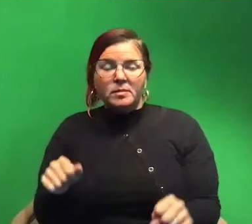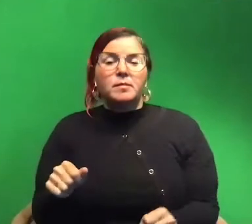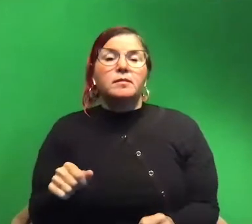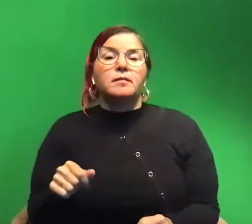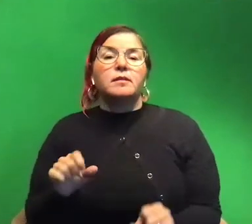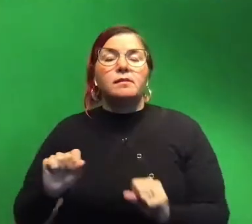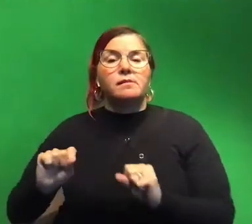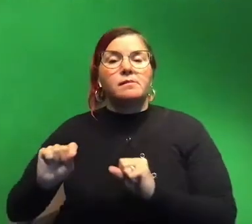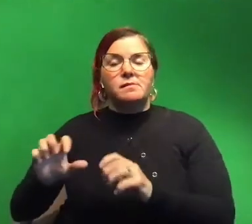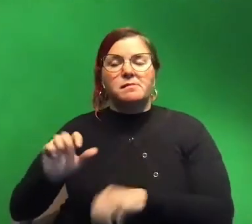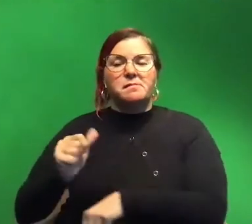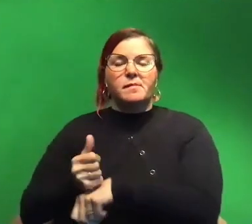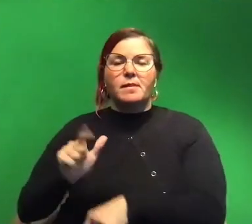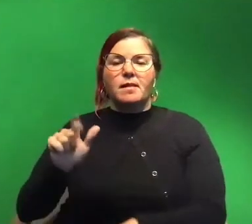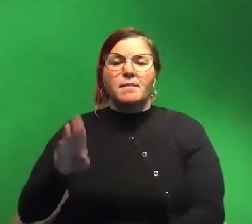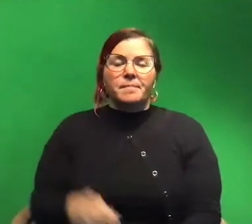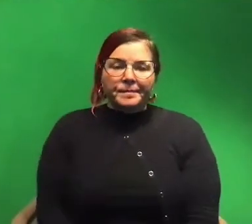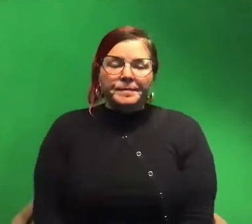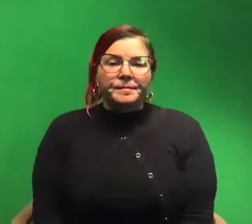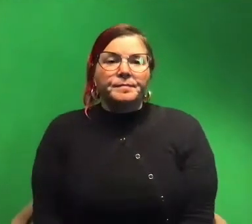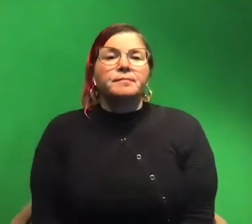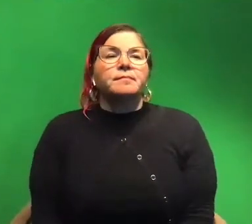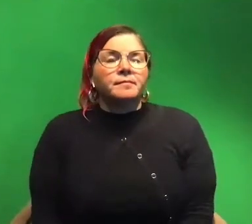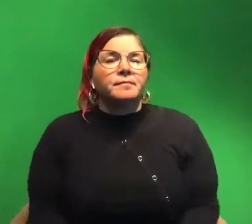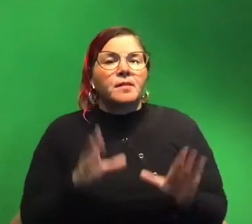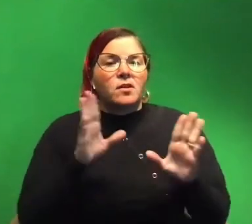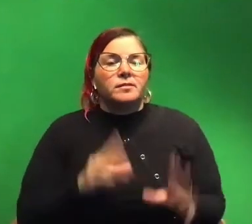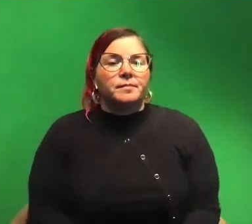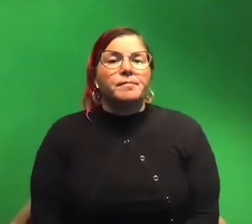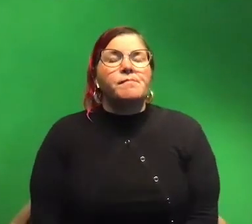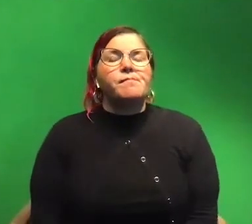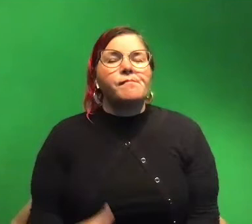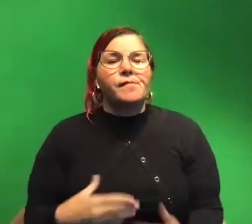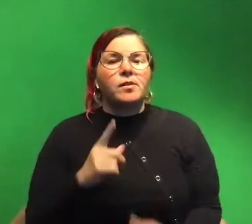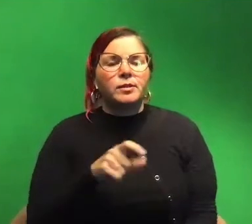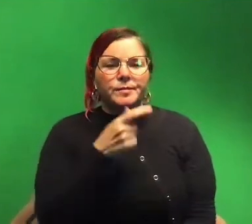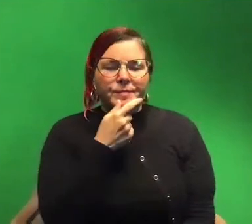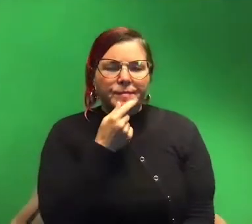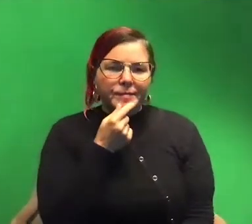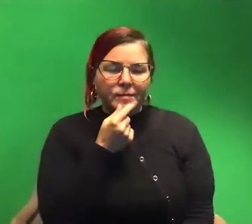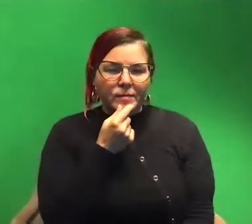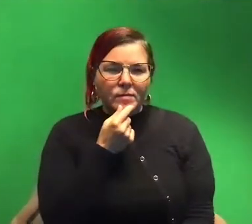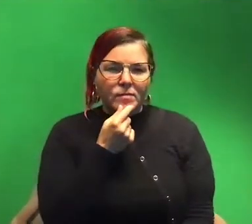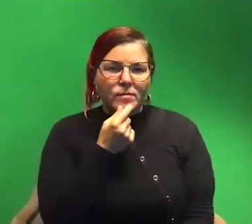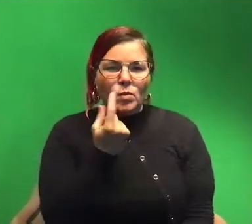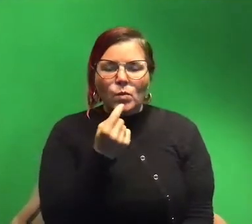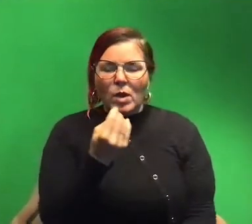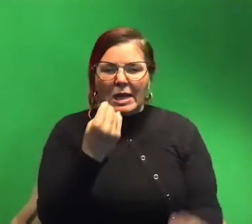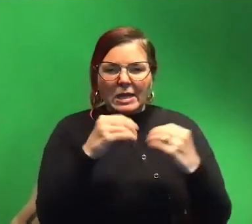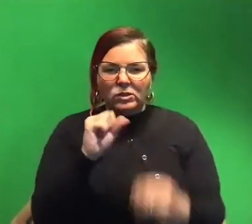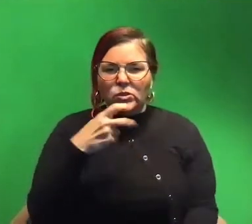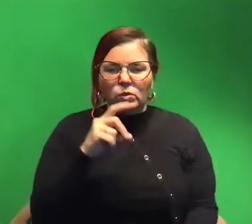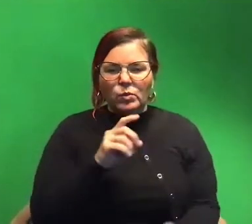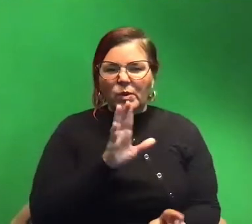get them situated in the lab. Awesome um the next question is what uh what eats squid what are the squid